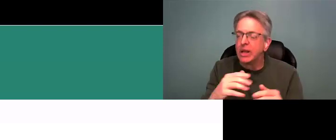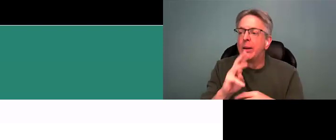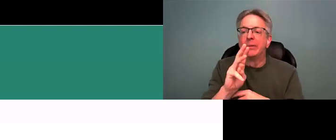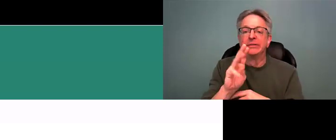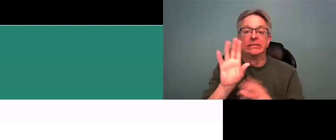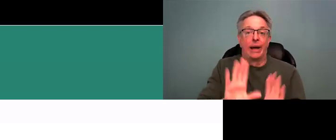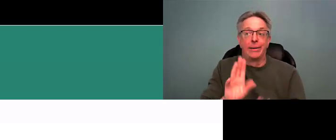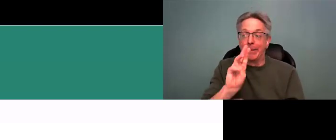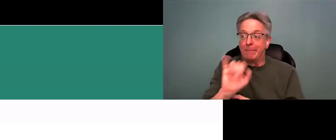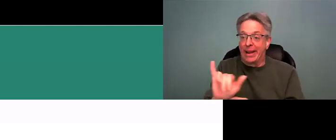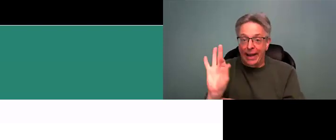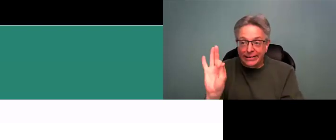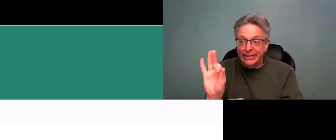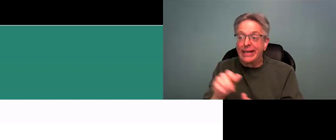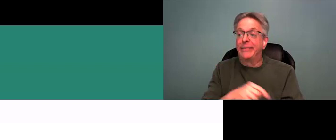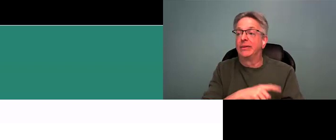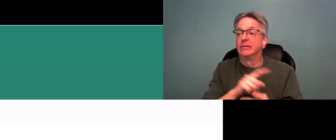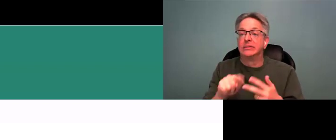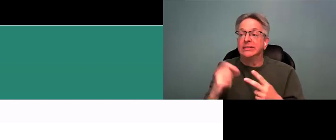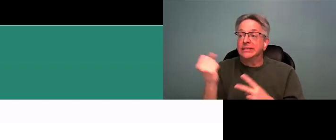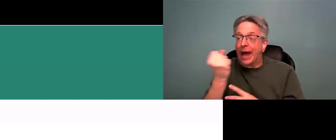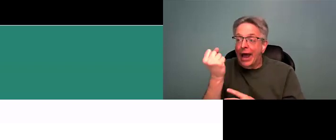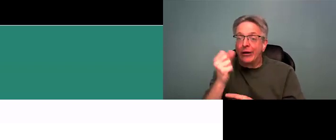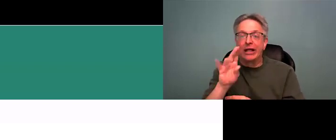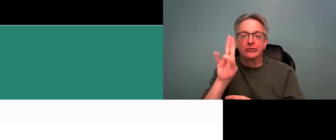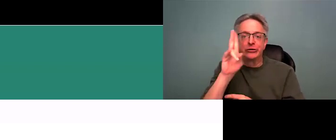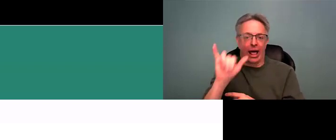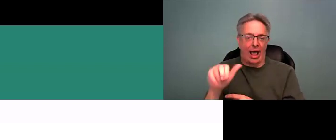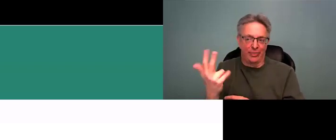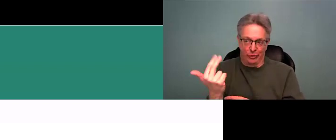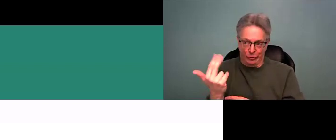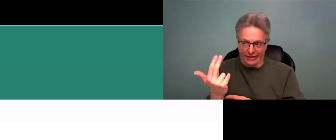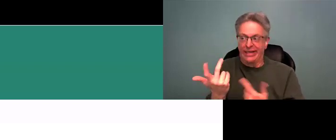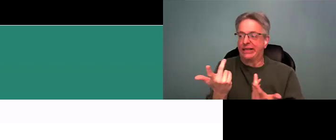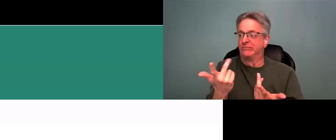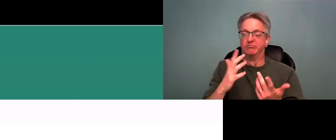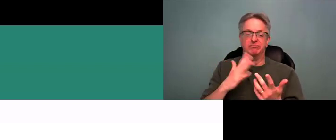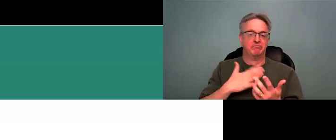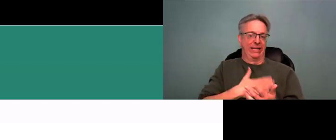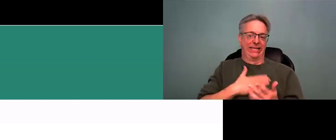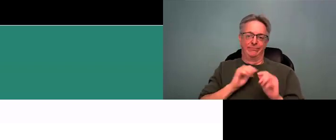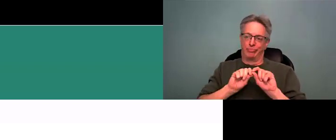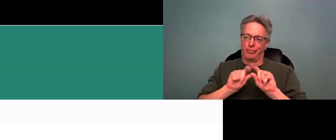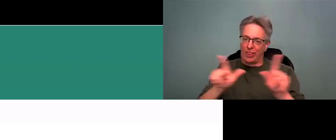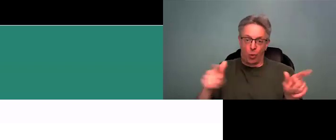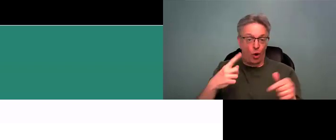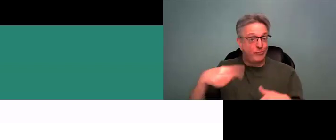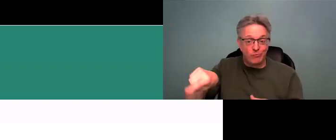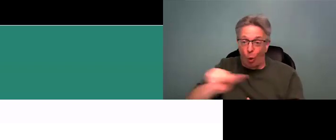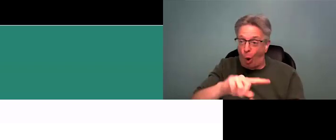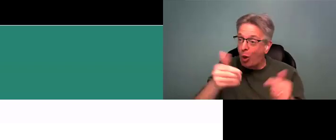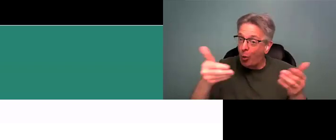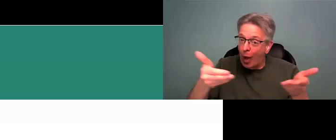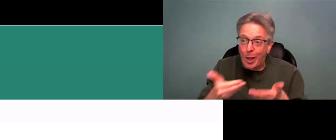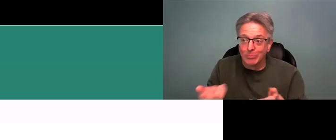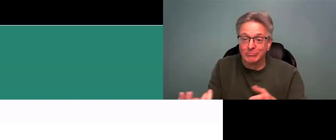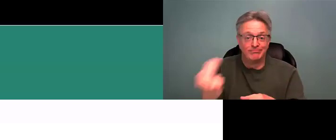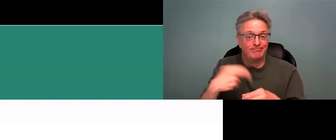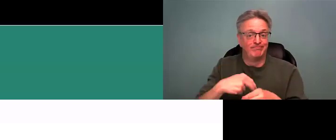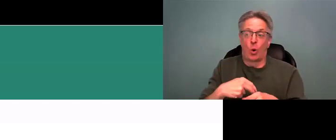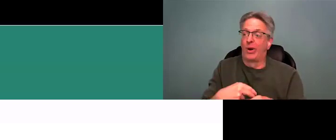more open houses. One of them is Sunday, May 19th, one to three, and then Saturday, July 13th, six to eight.